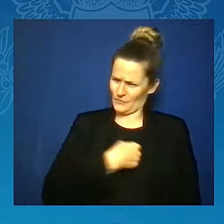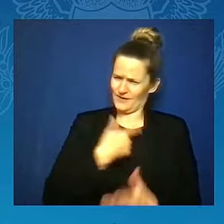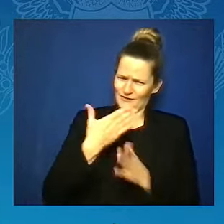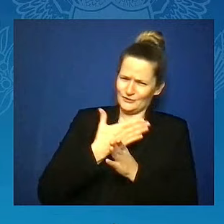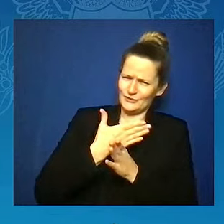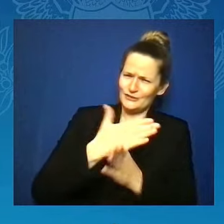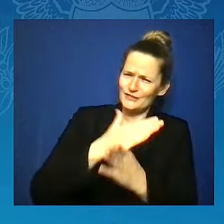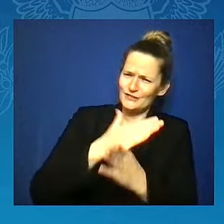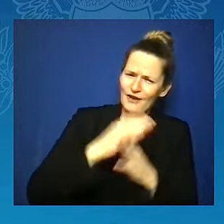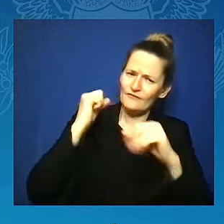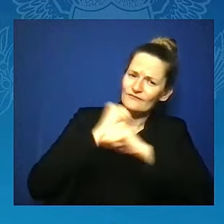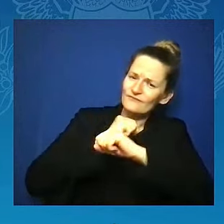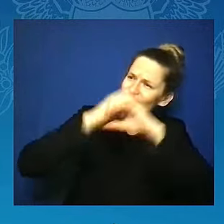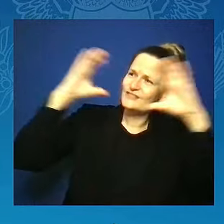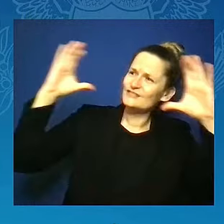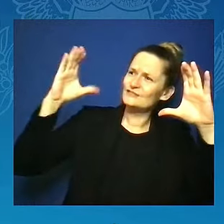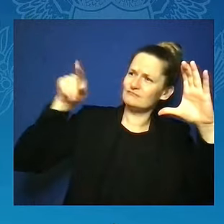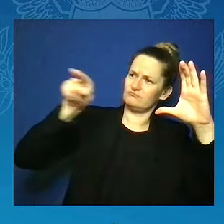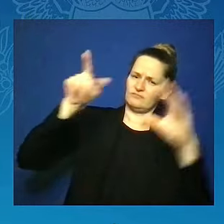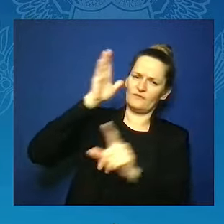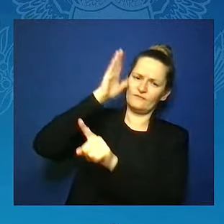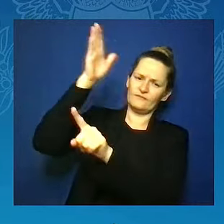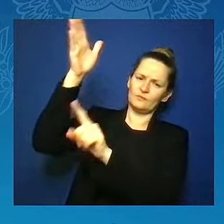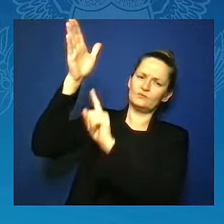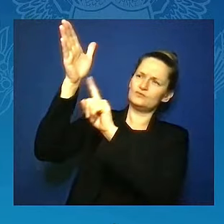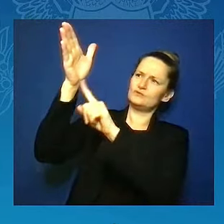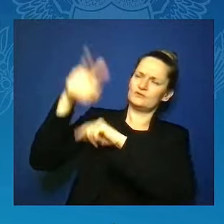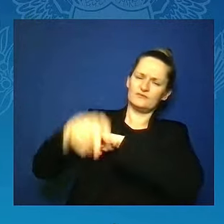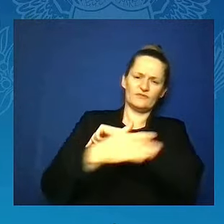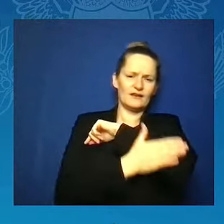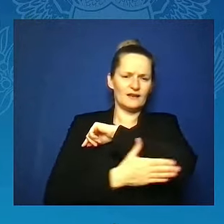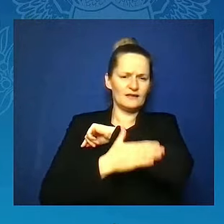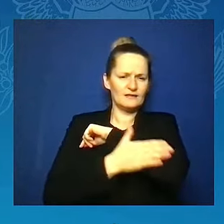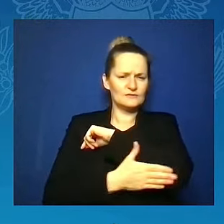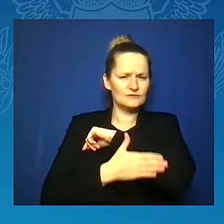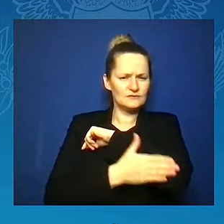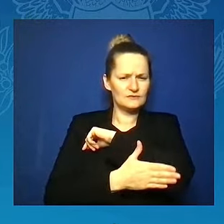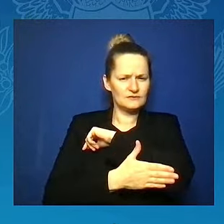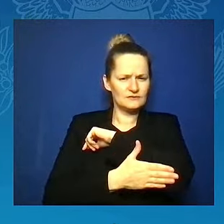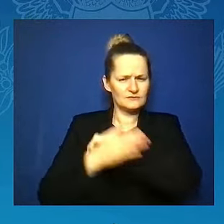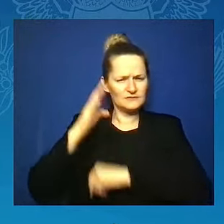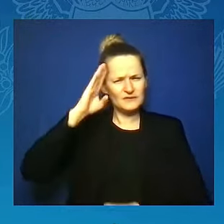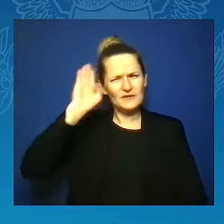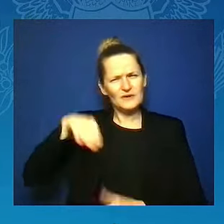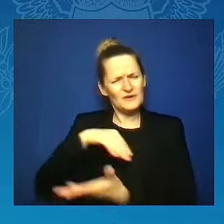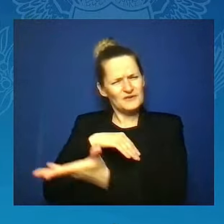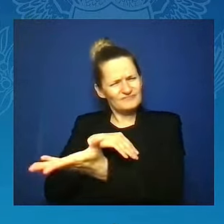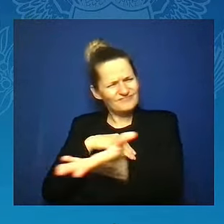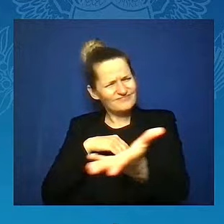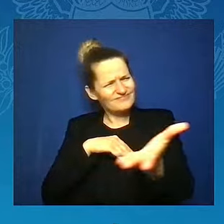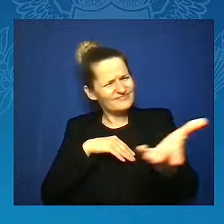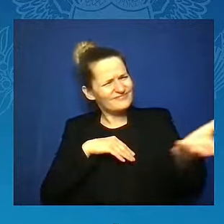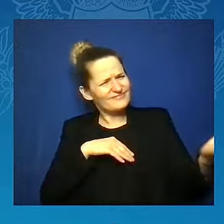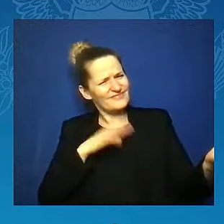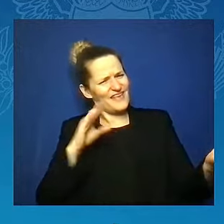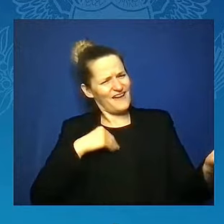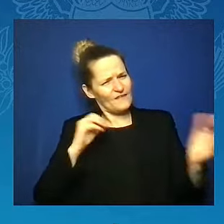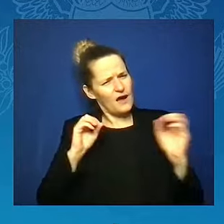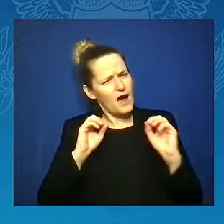A future where every person has the opportunity not just to get by, but to get ahead.